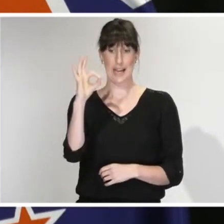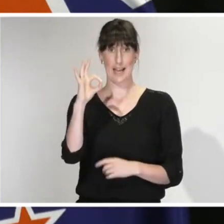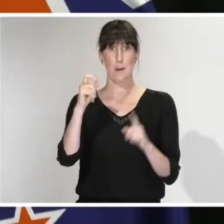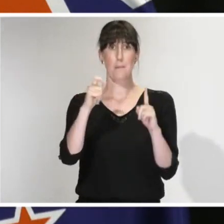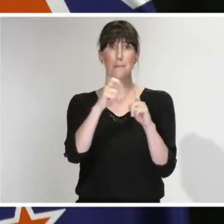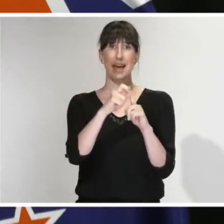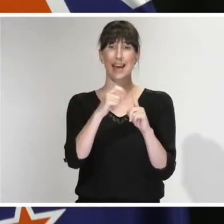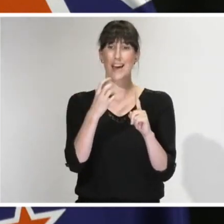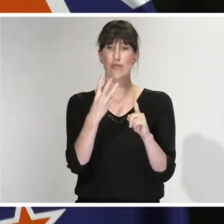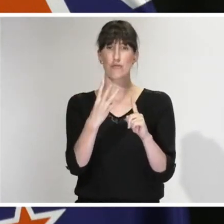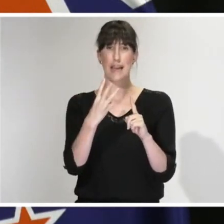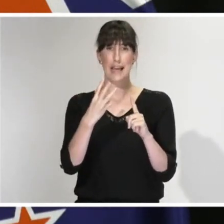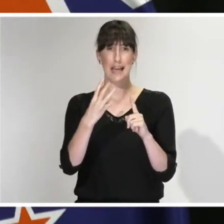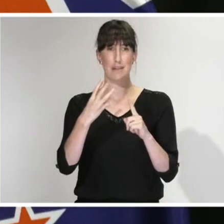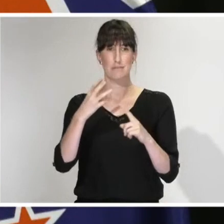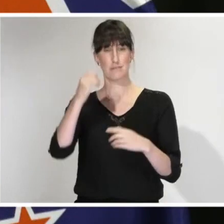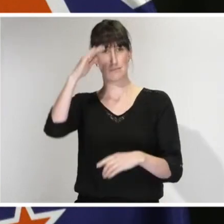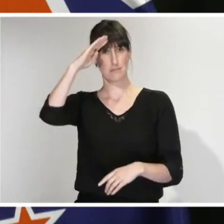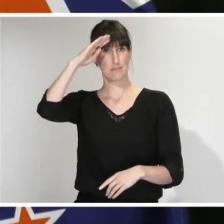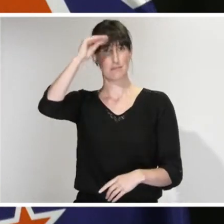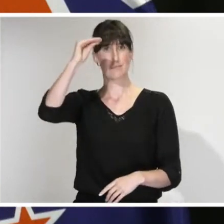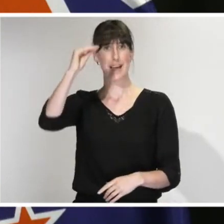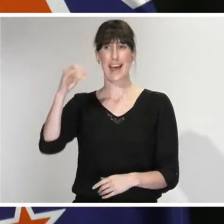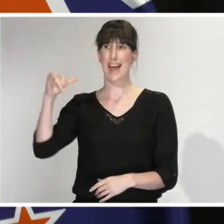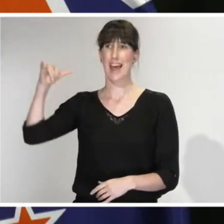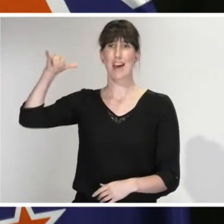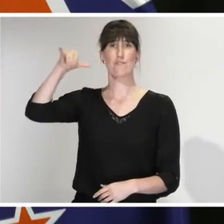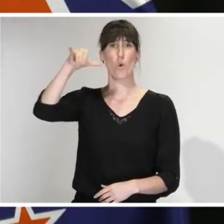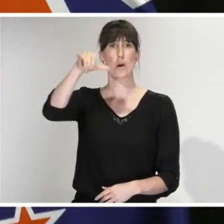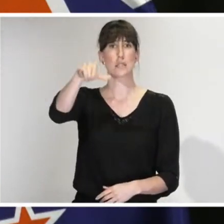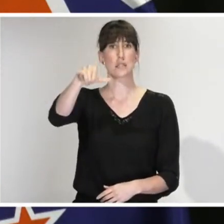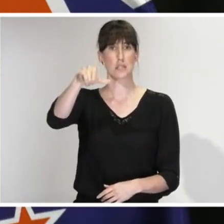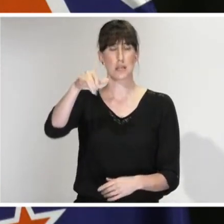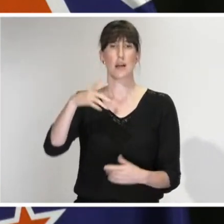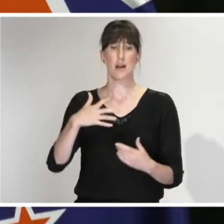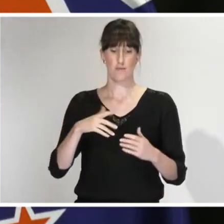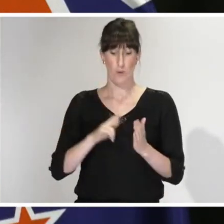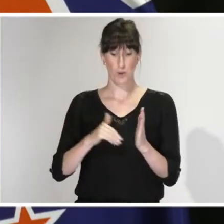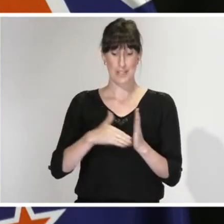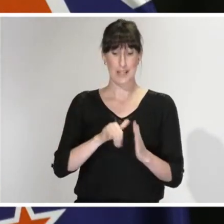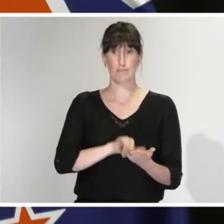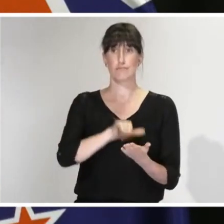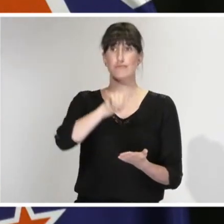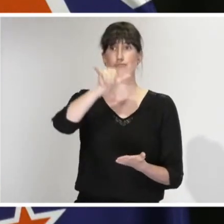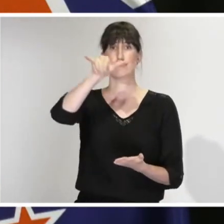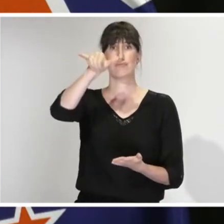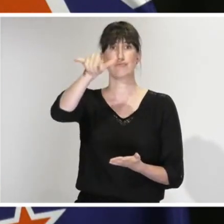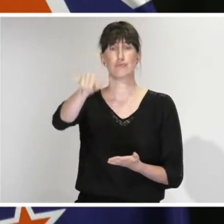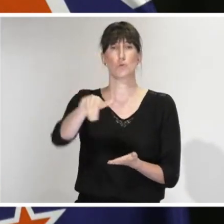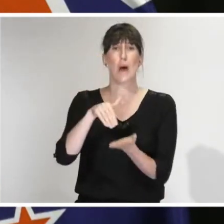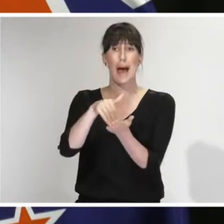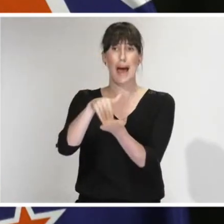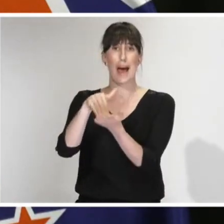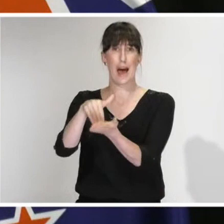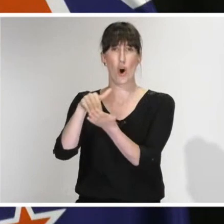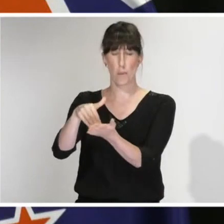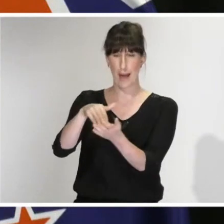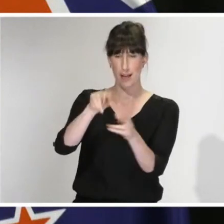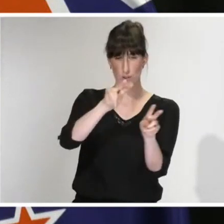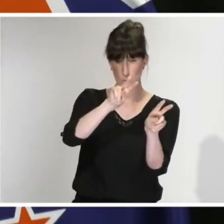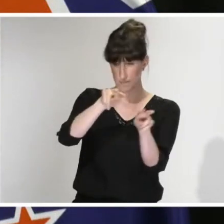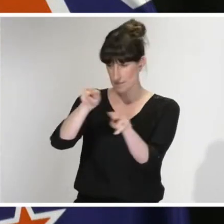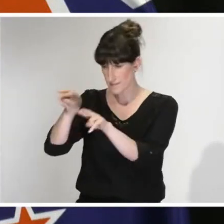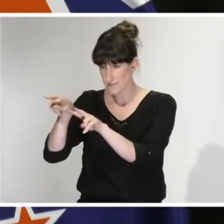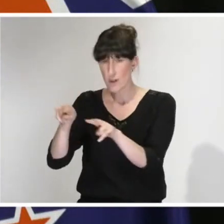aircraft left New Zealand to provide much needed surveillance of damage. I expect that that will actually be